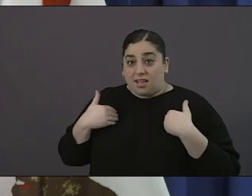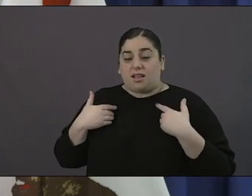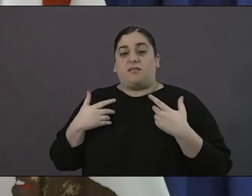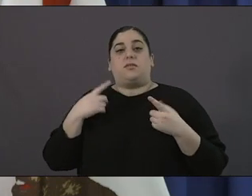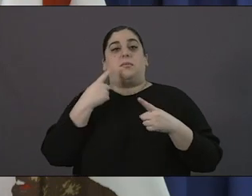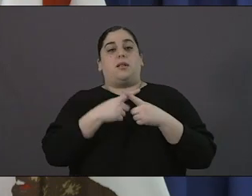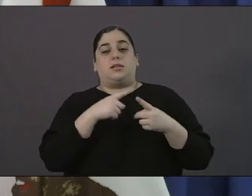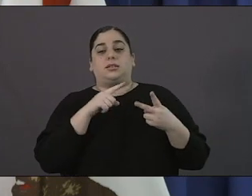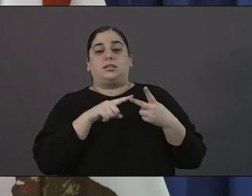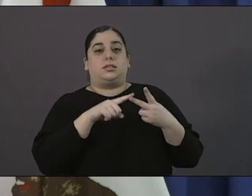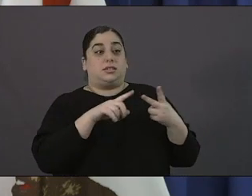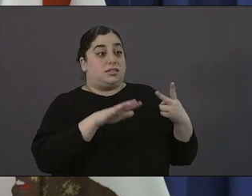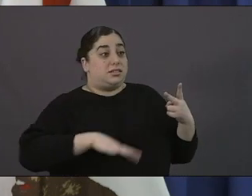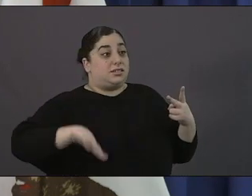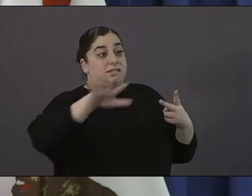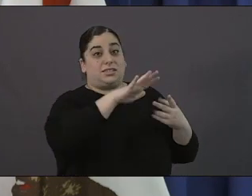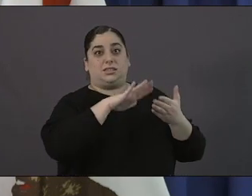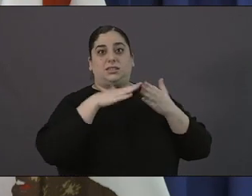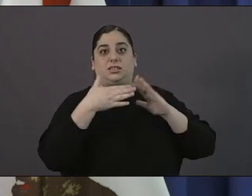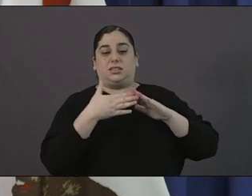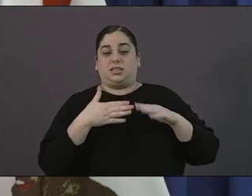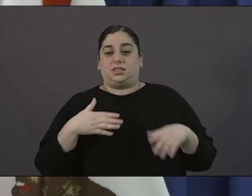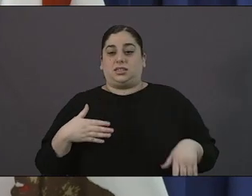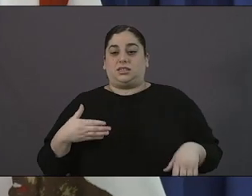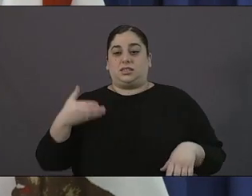in the community at large god bless you